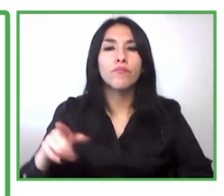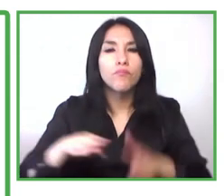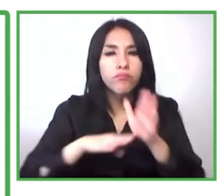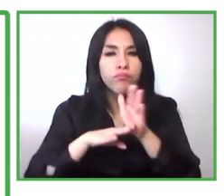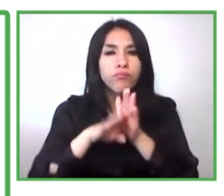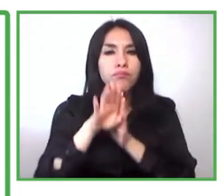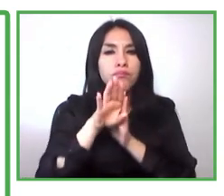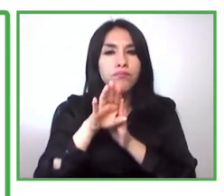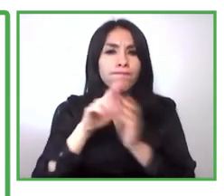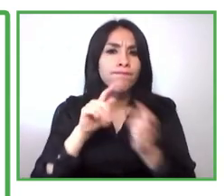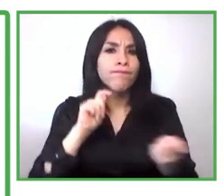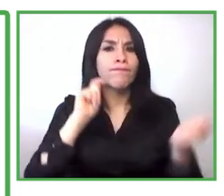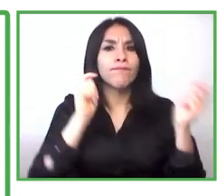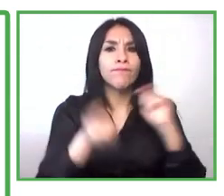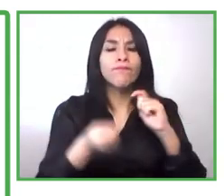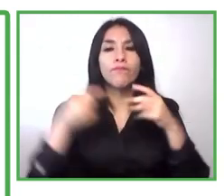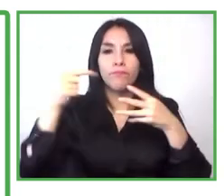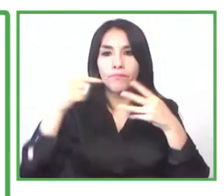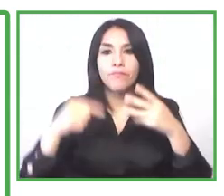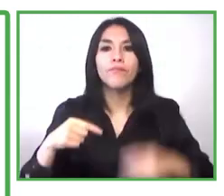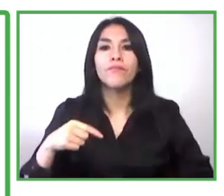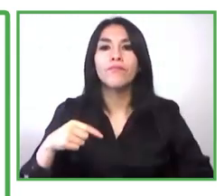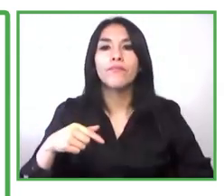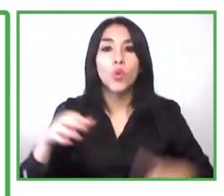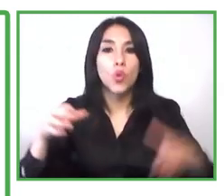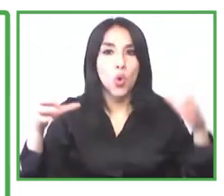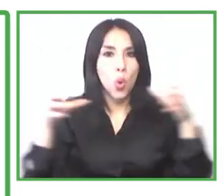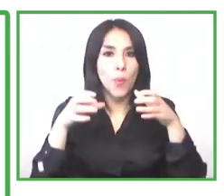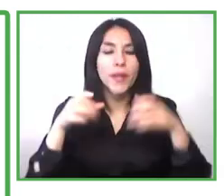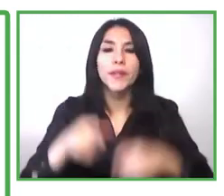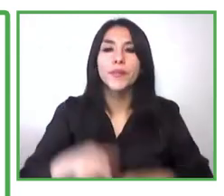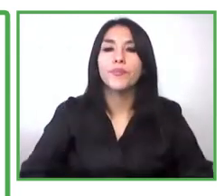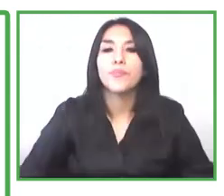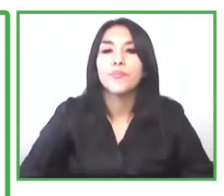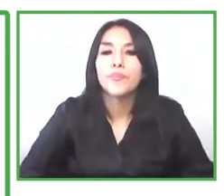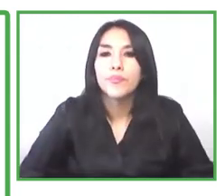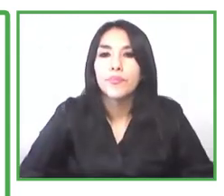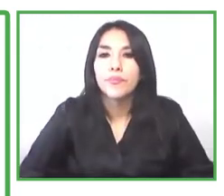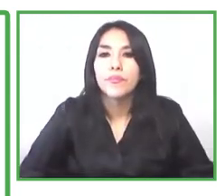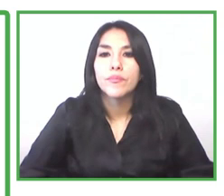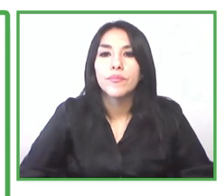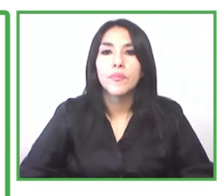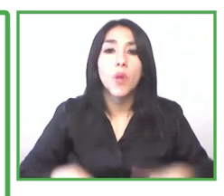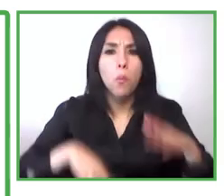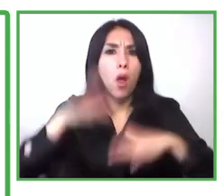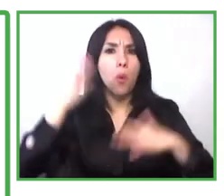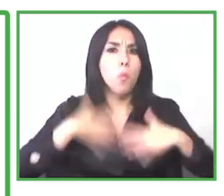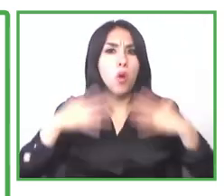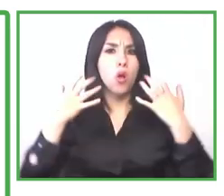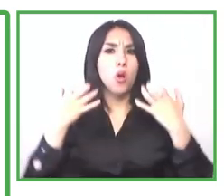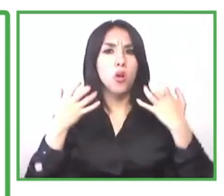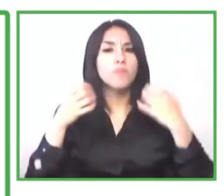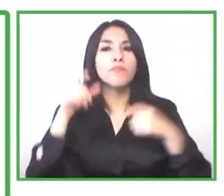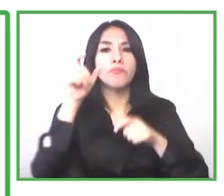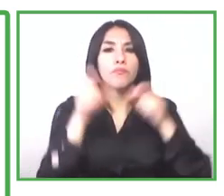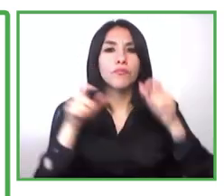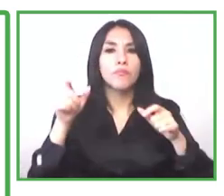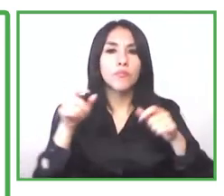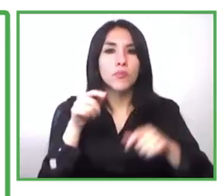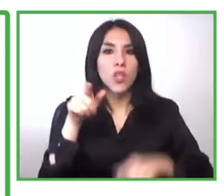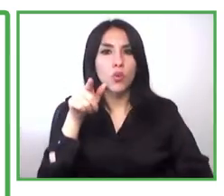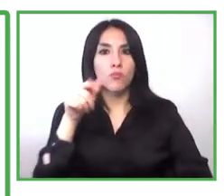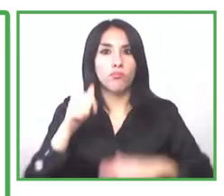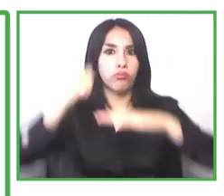set of skills which are the ones more highly demanded by employee employers in colombia and we